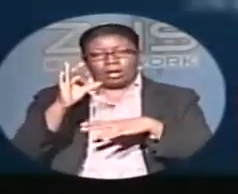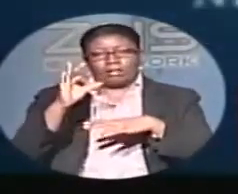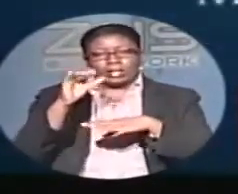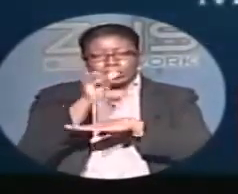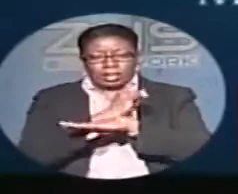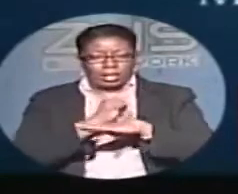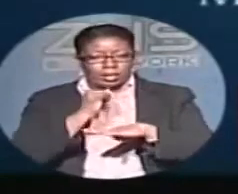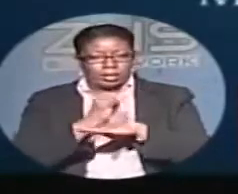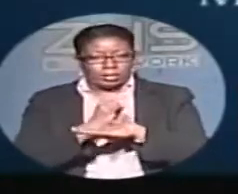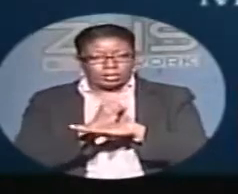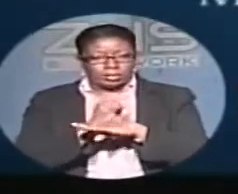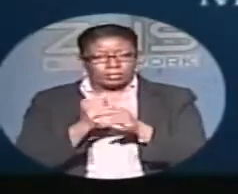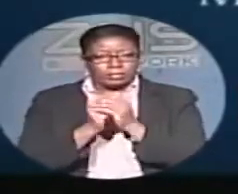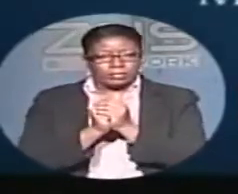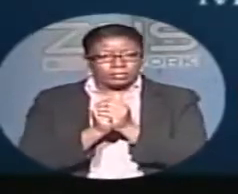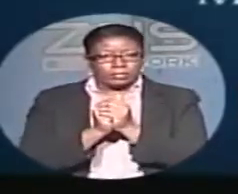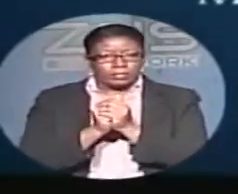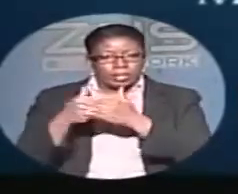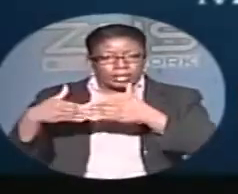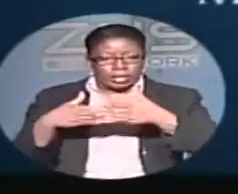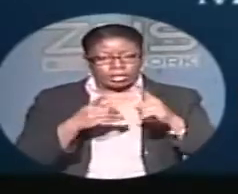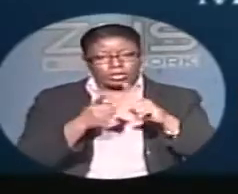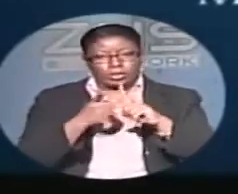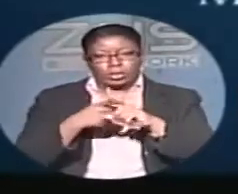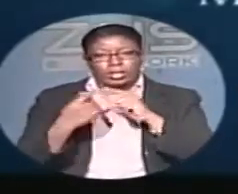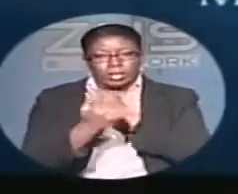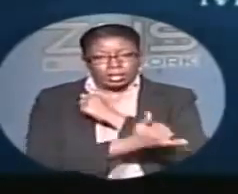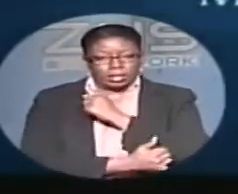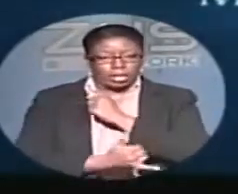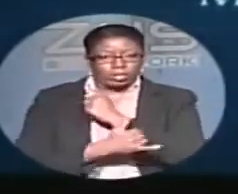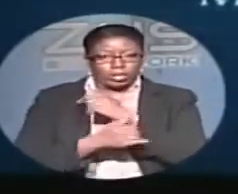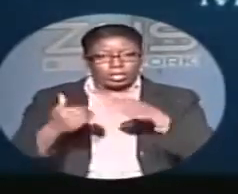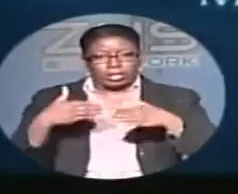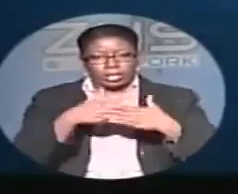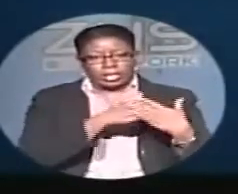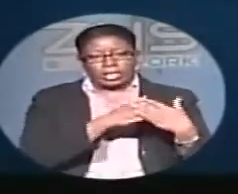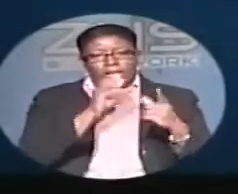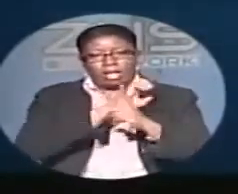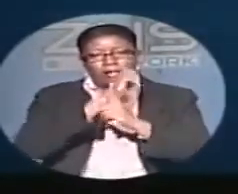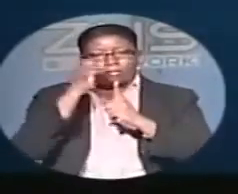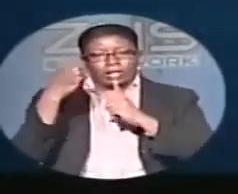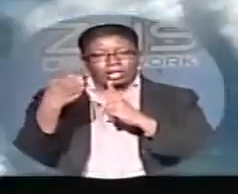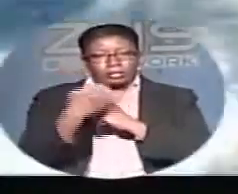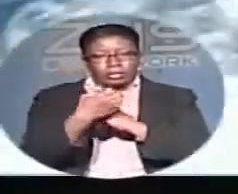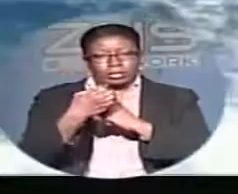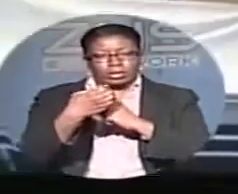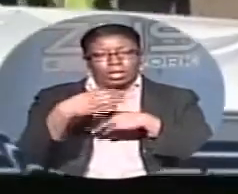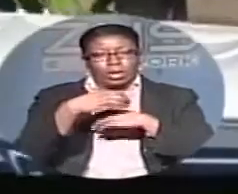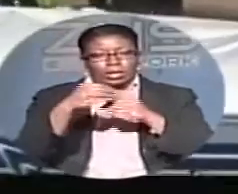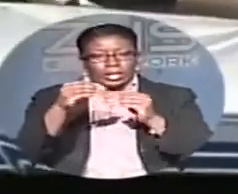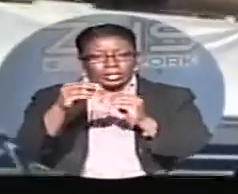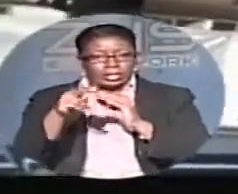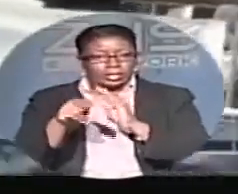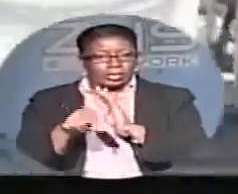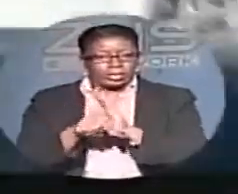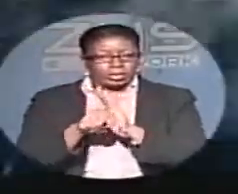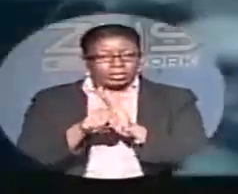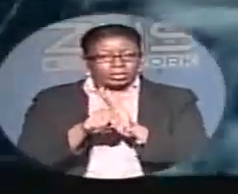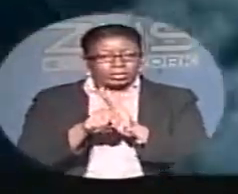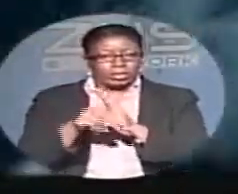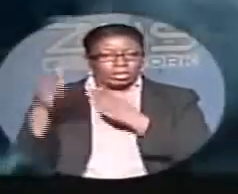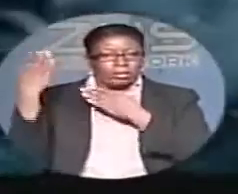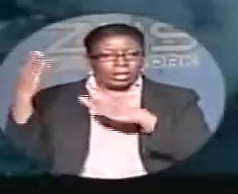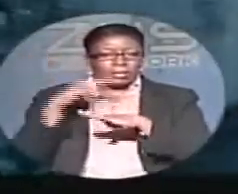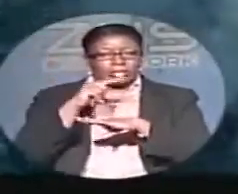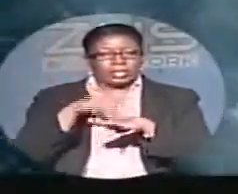Foundation's in-depth research led to the country's leading environmental organization, the Bahamas National Trust, calling